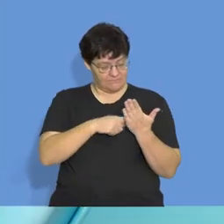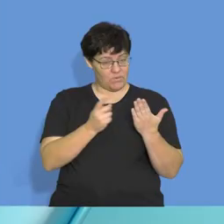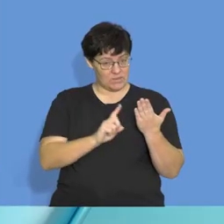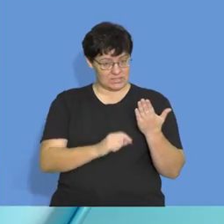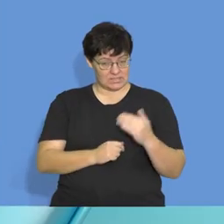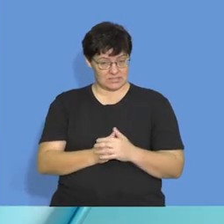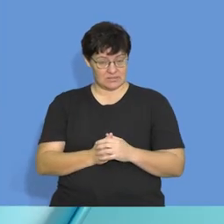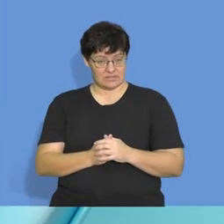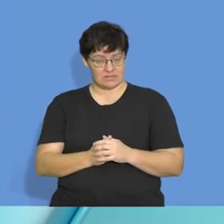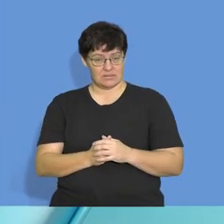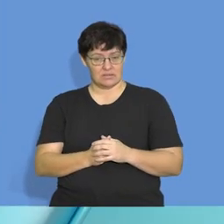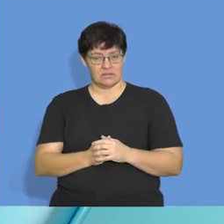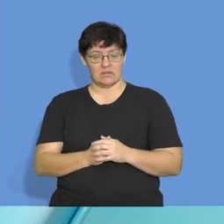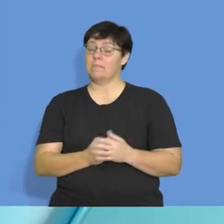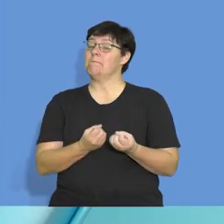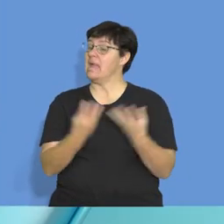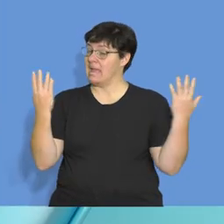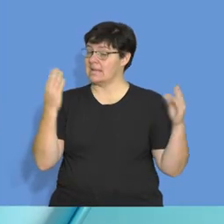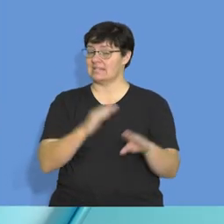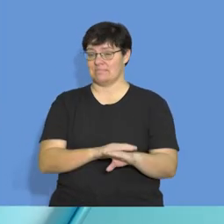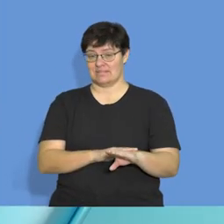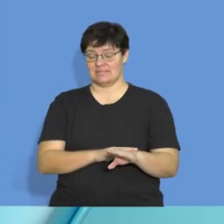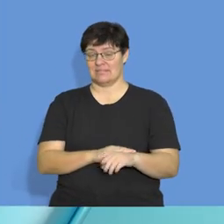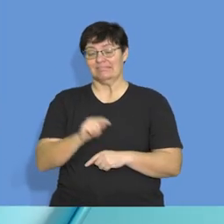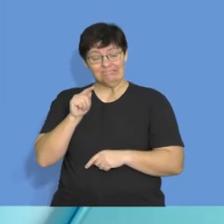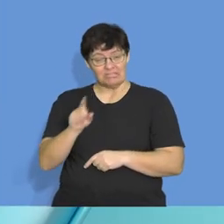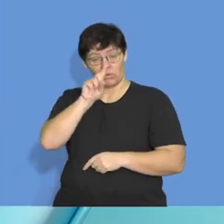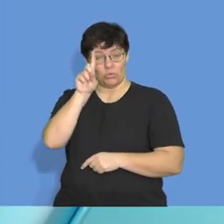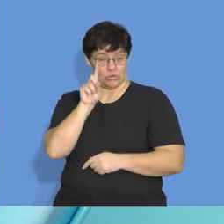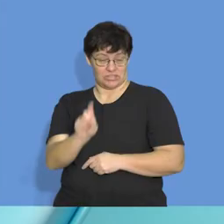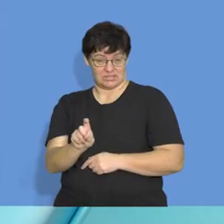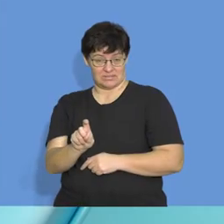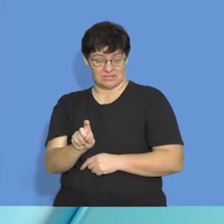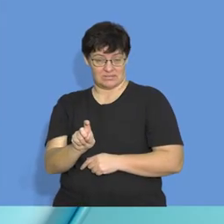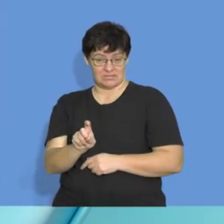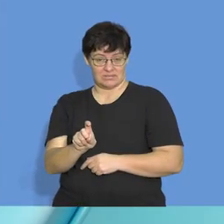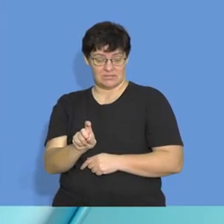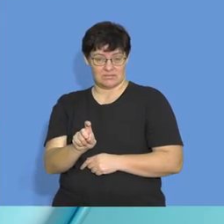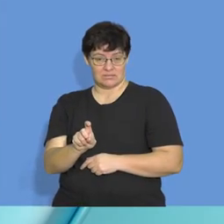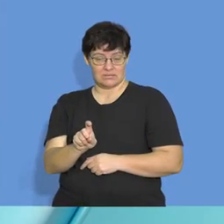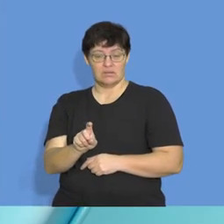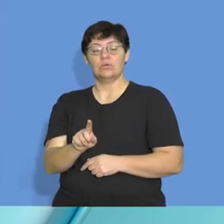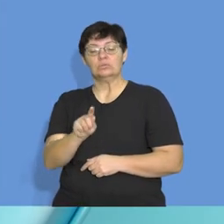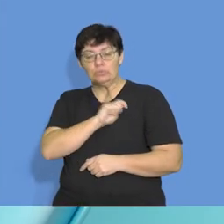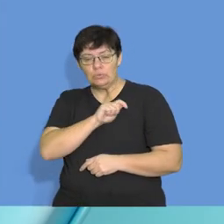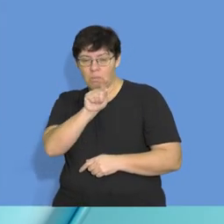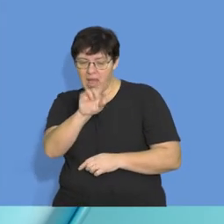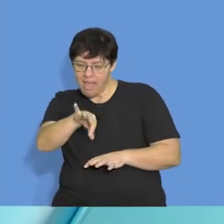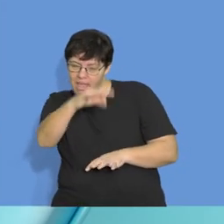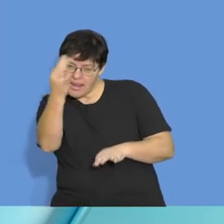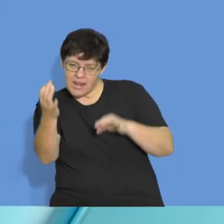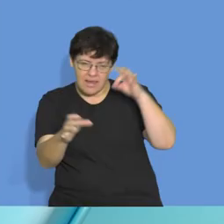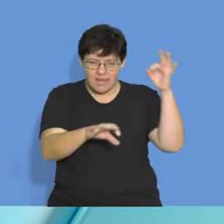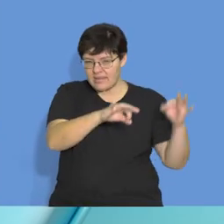very often, very often, this type of question, right, requires you to analyse and then